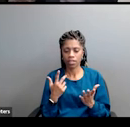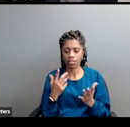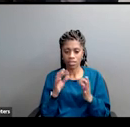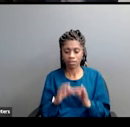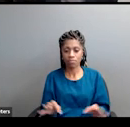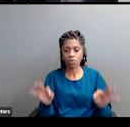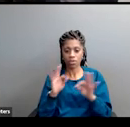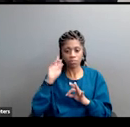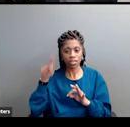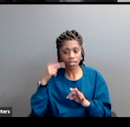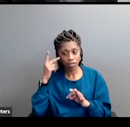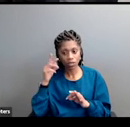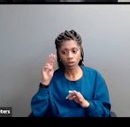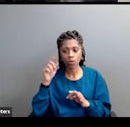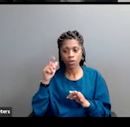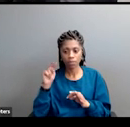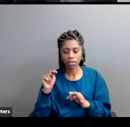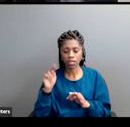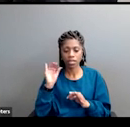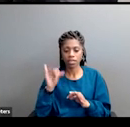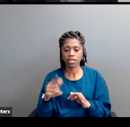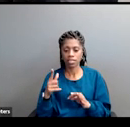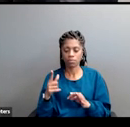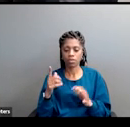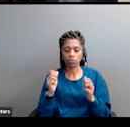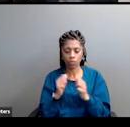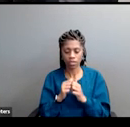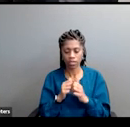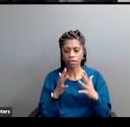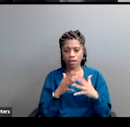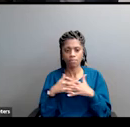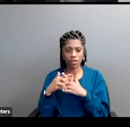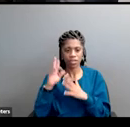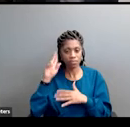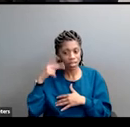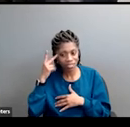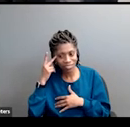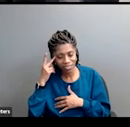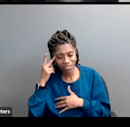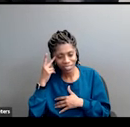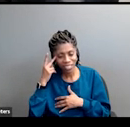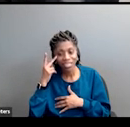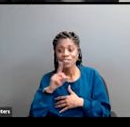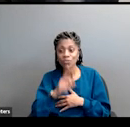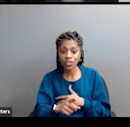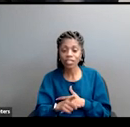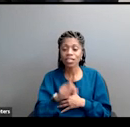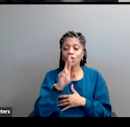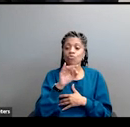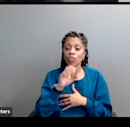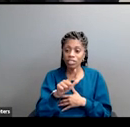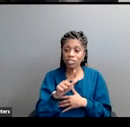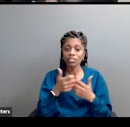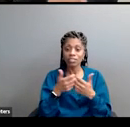that has completely realigned American politics over the last 50 years is intentional racial division. And you can't